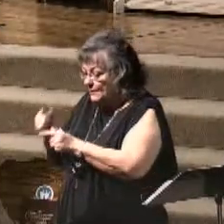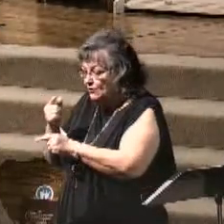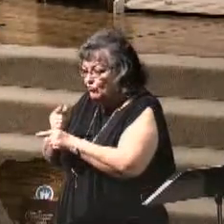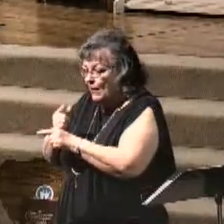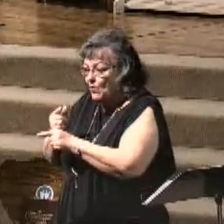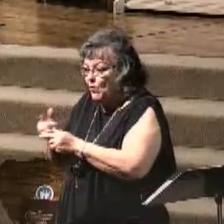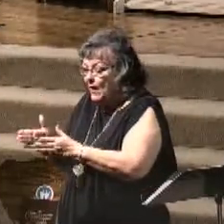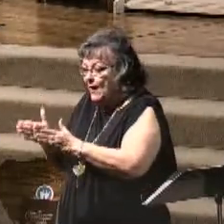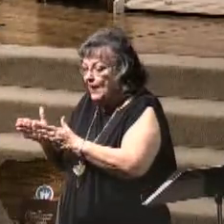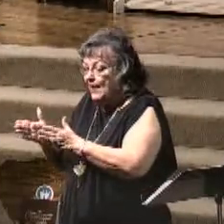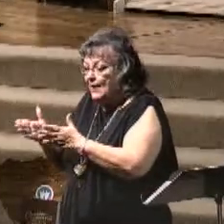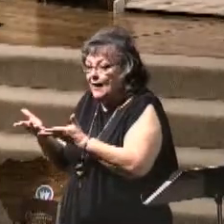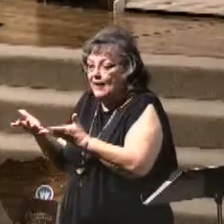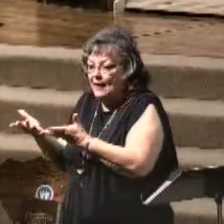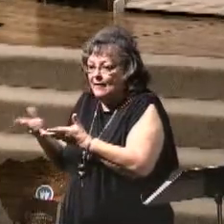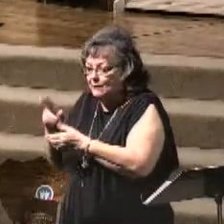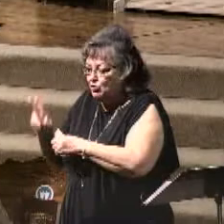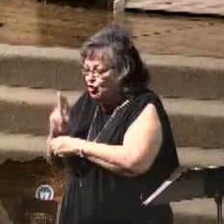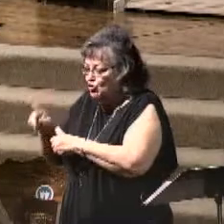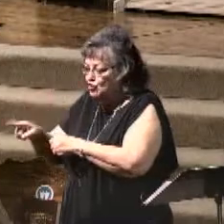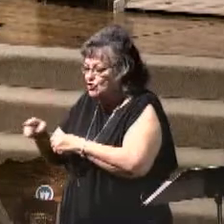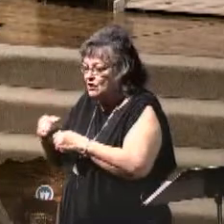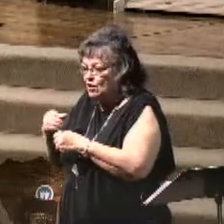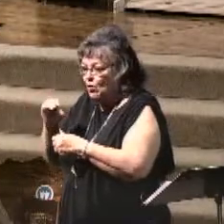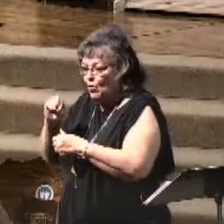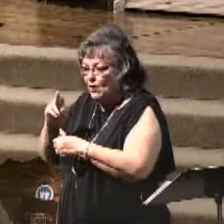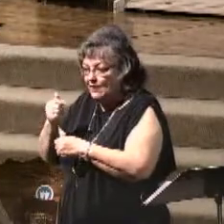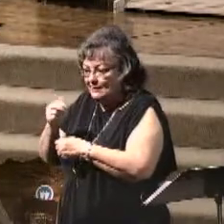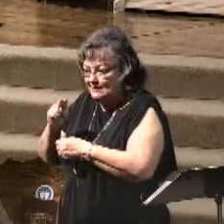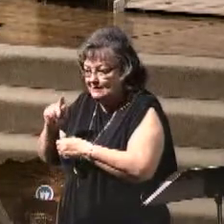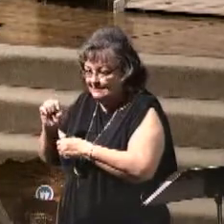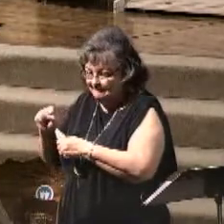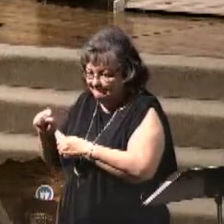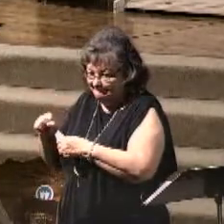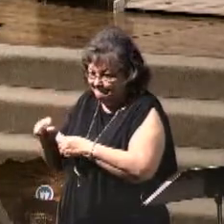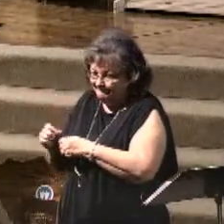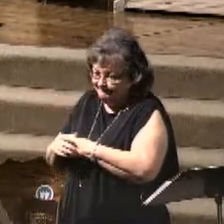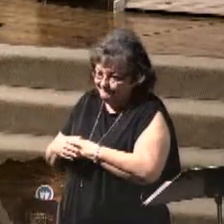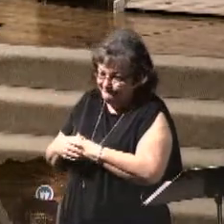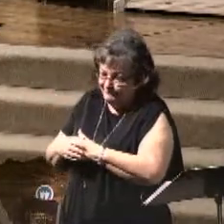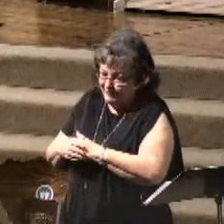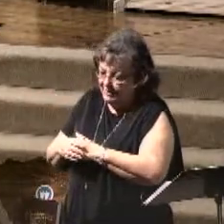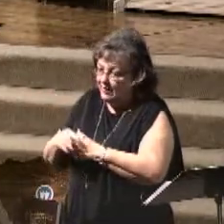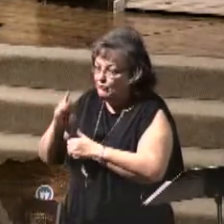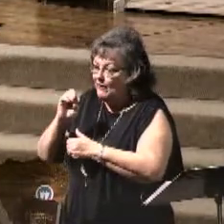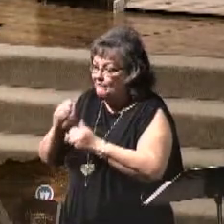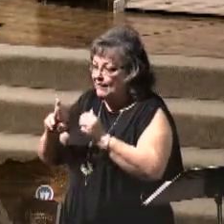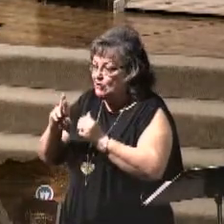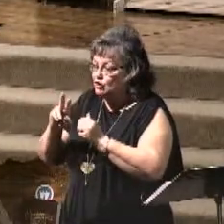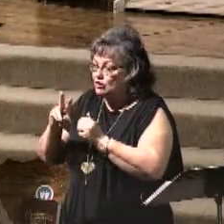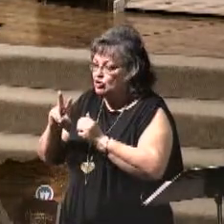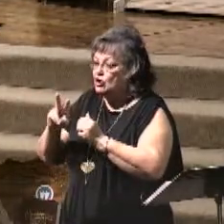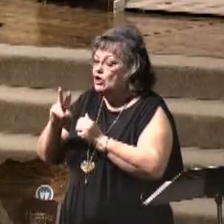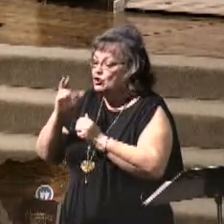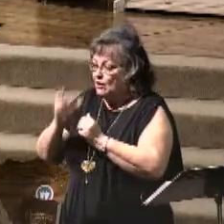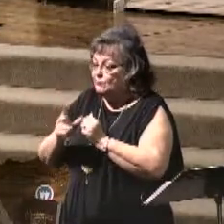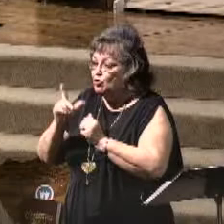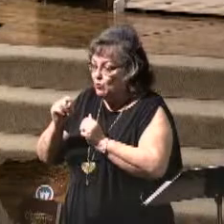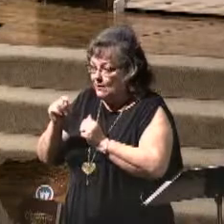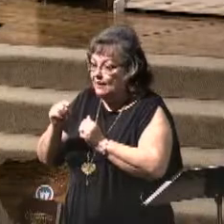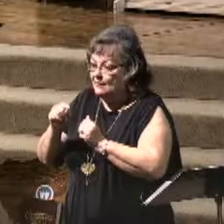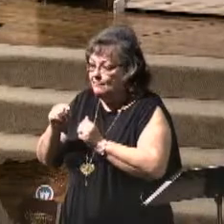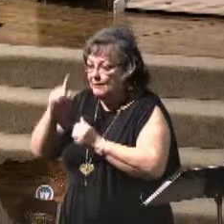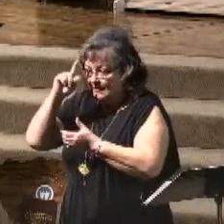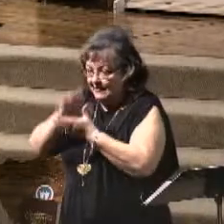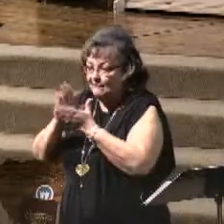Now, don't know if that's a mantra or not, but the Bible does say they'll be beheaded. Revelation, Revelation chapter 20 tells us that. Believers will be